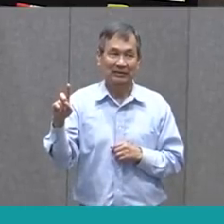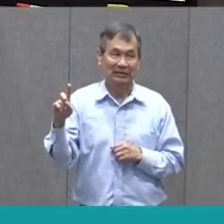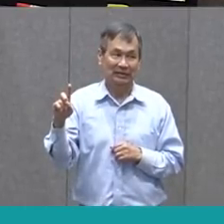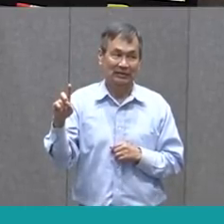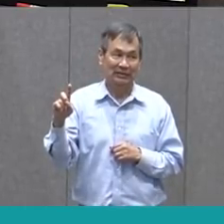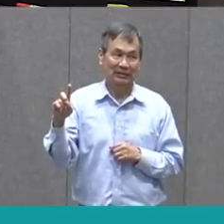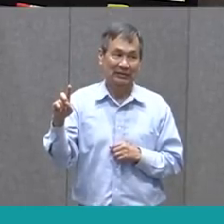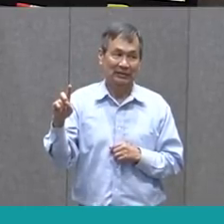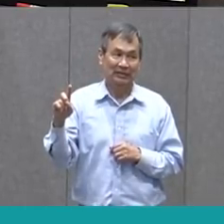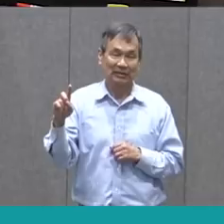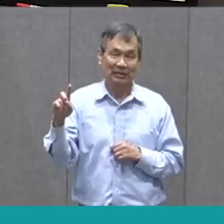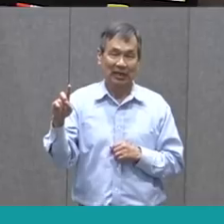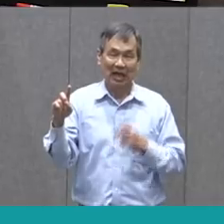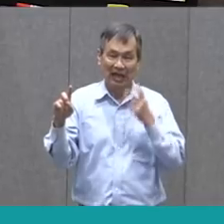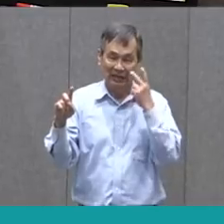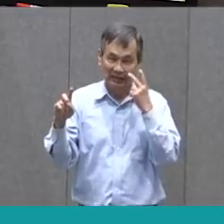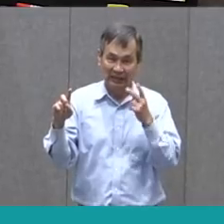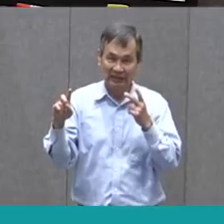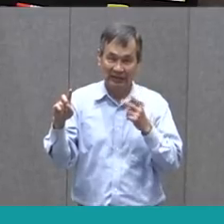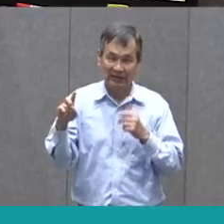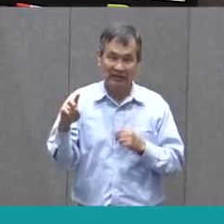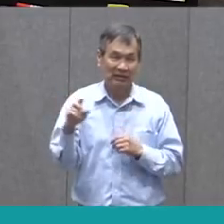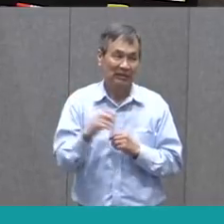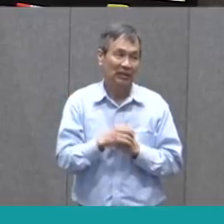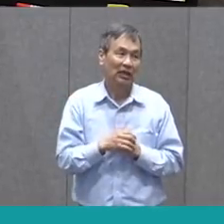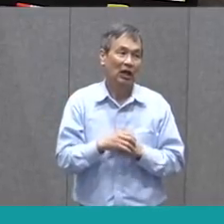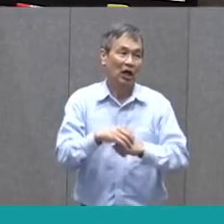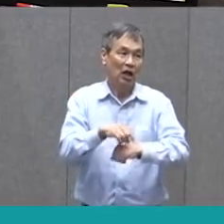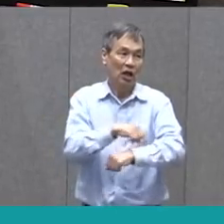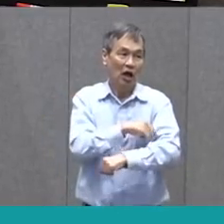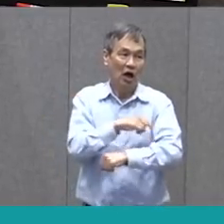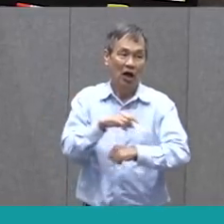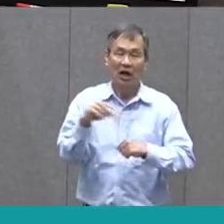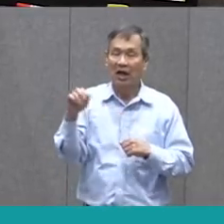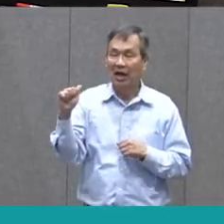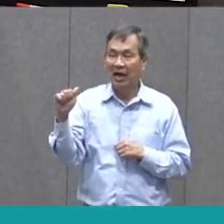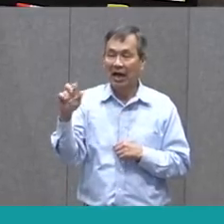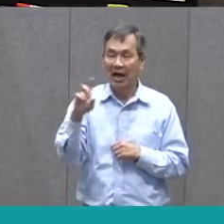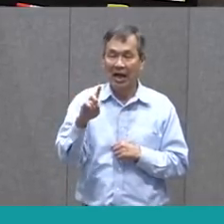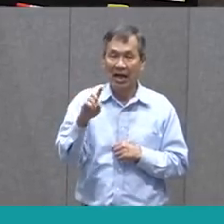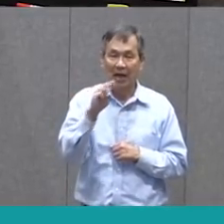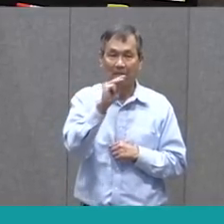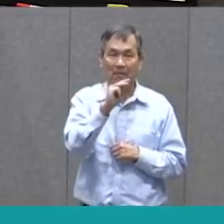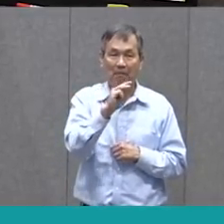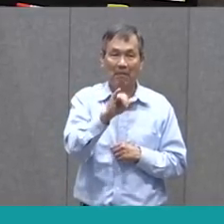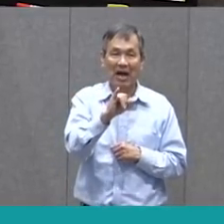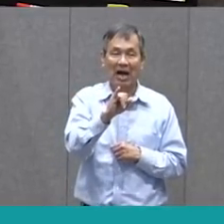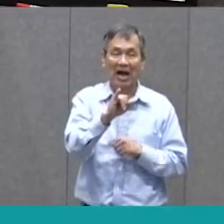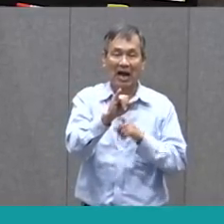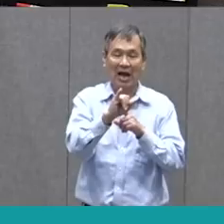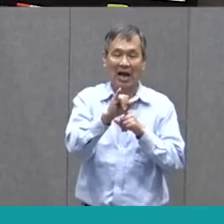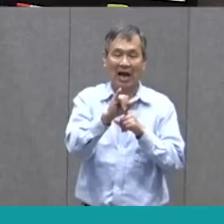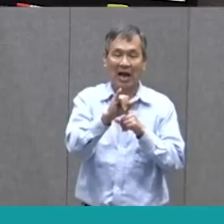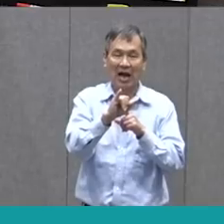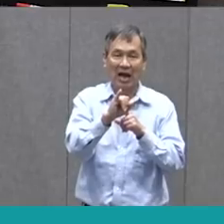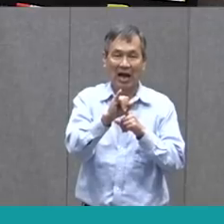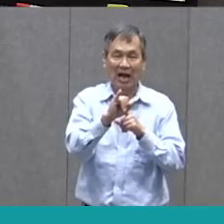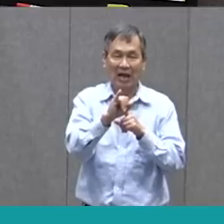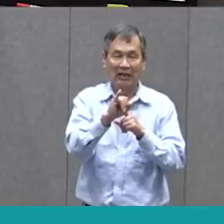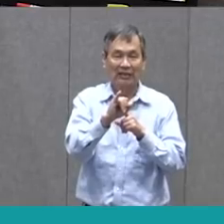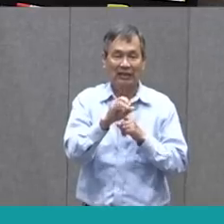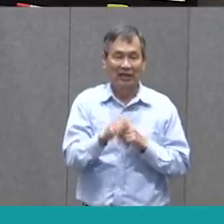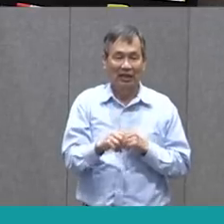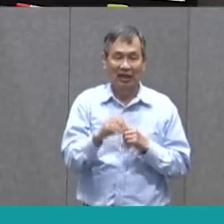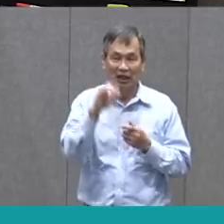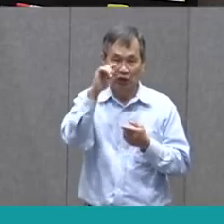And then I see not a short vowel sound, but long. Ad-mi-re. My I sound is not ih this